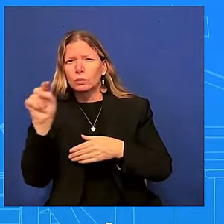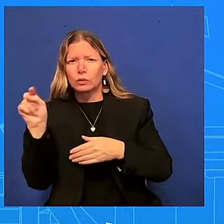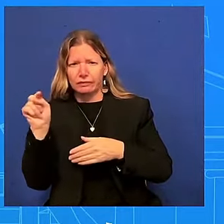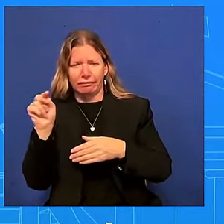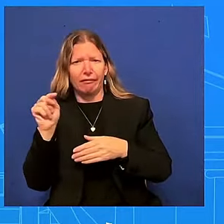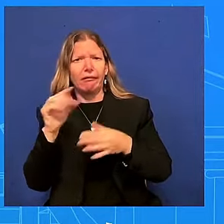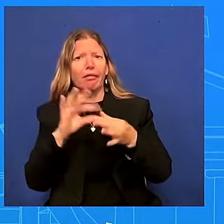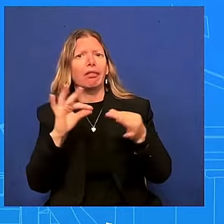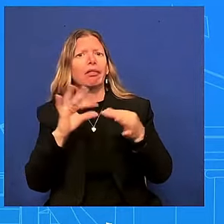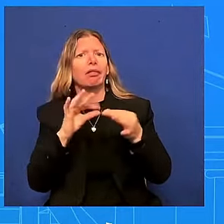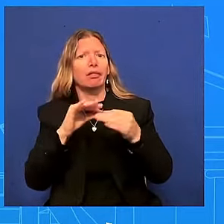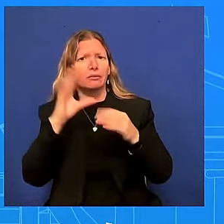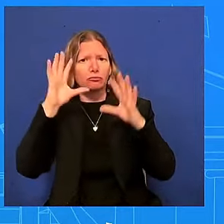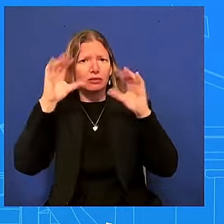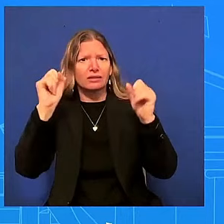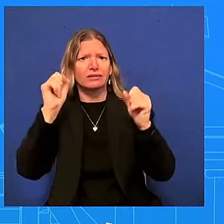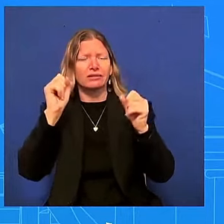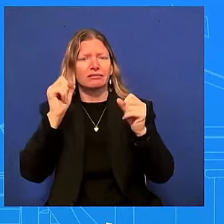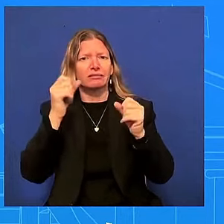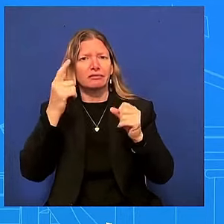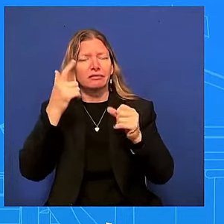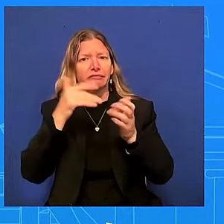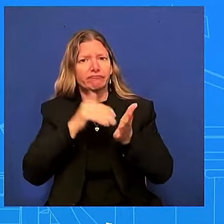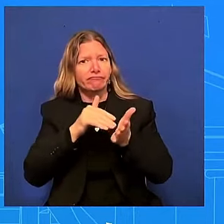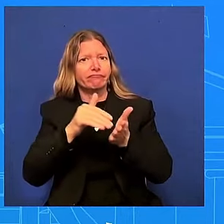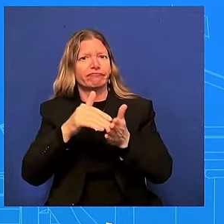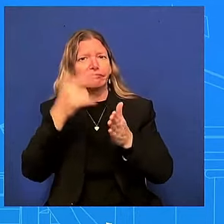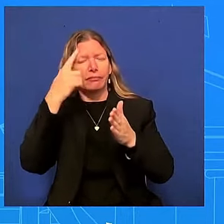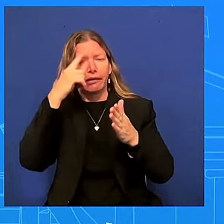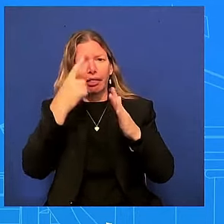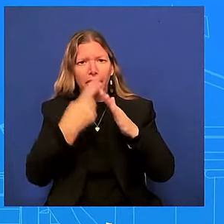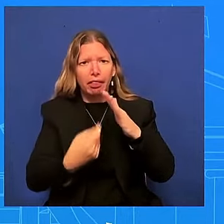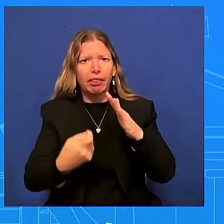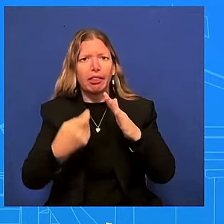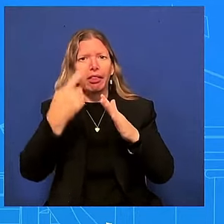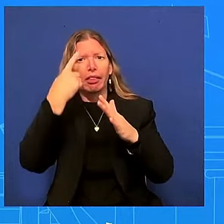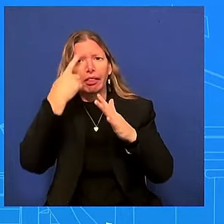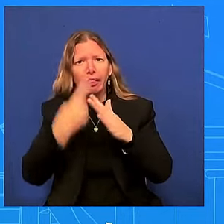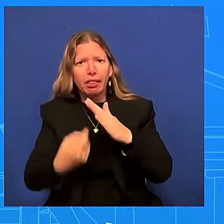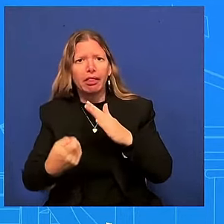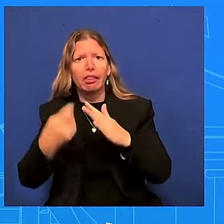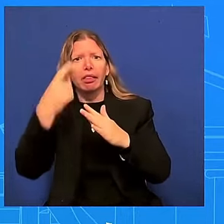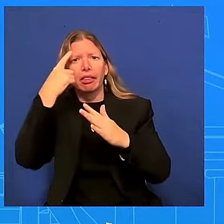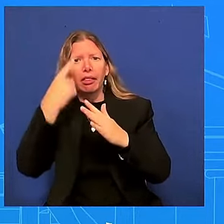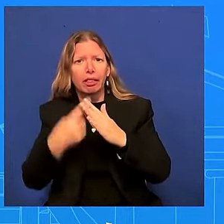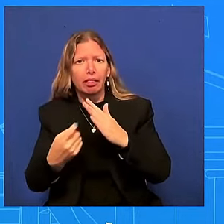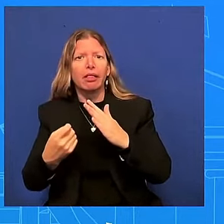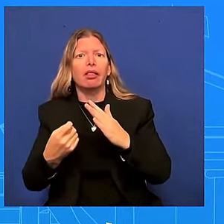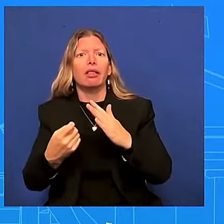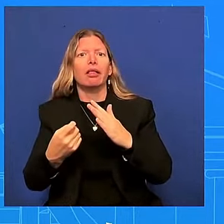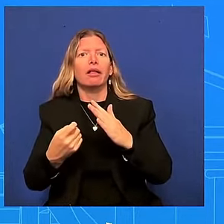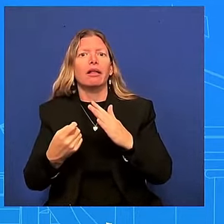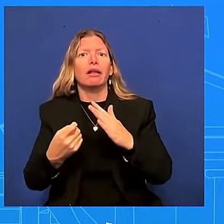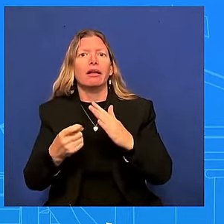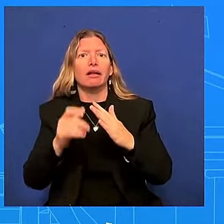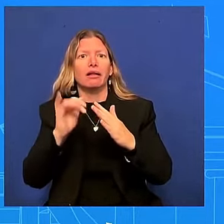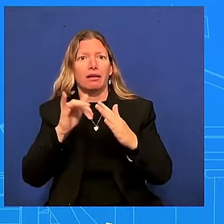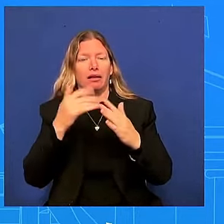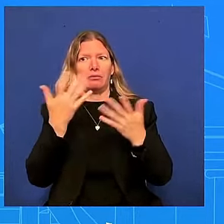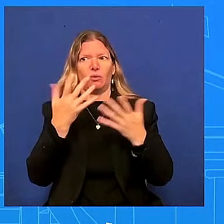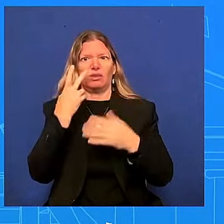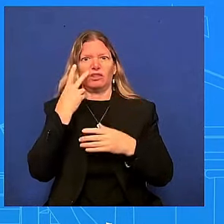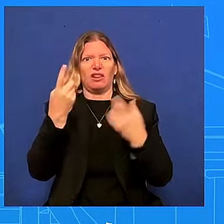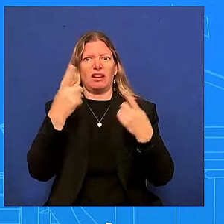what happened on thursday where he simply could not form coherent answers to many or or some